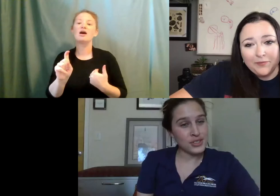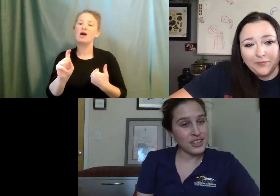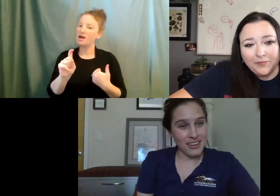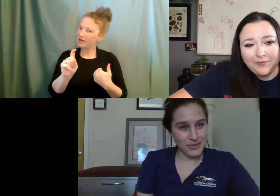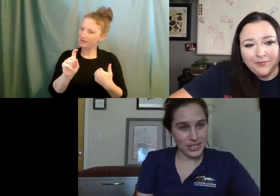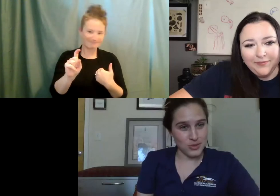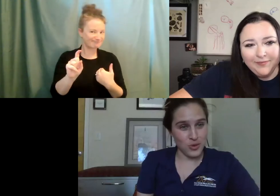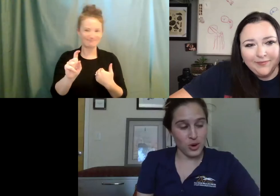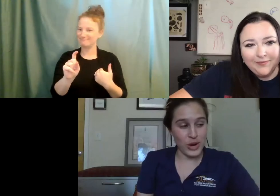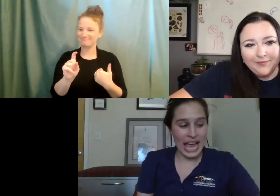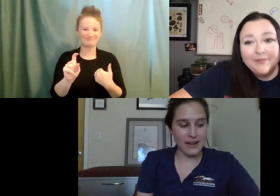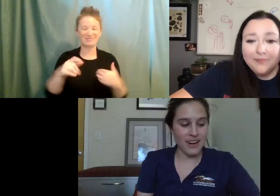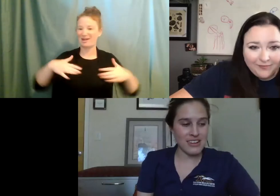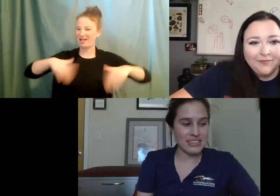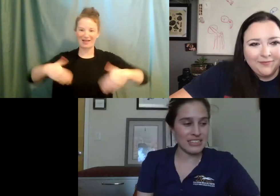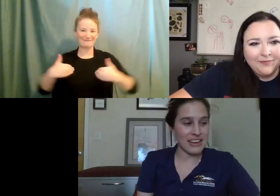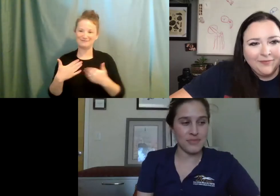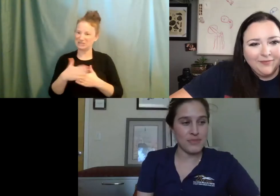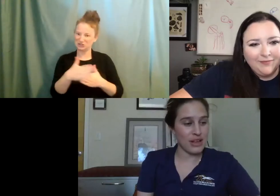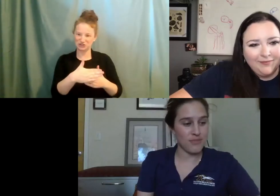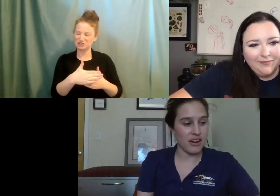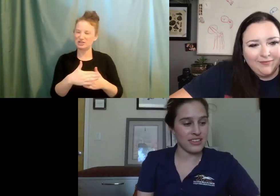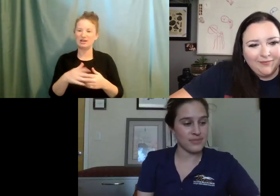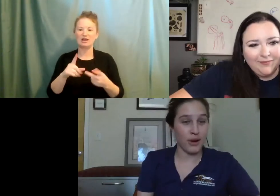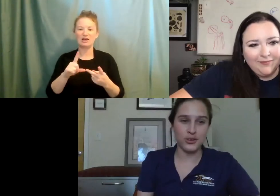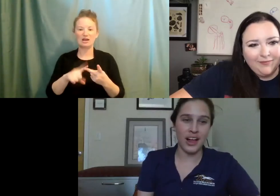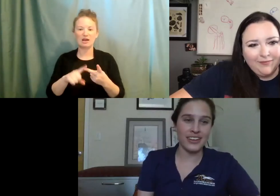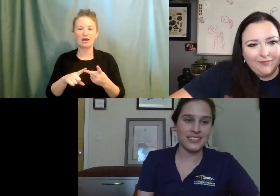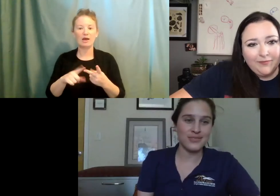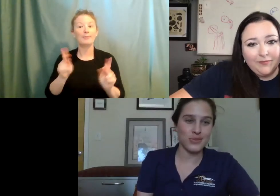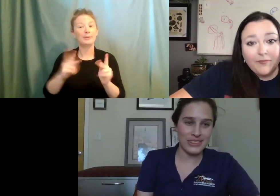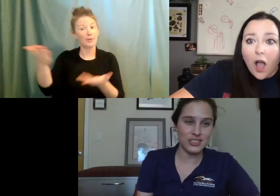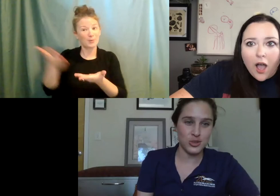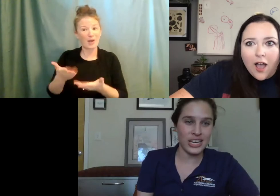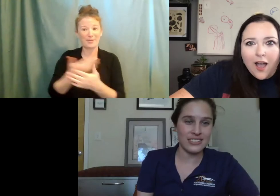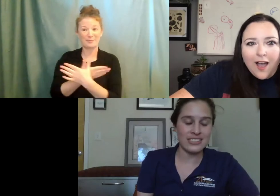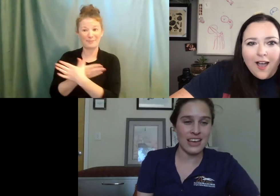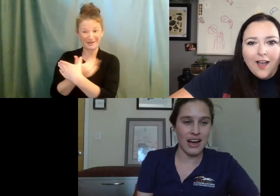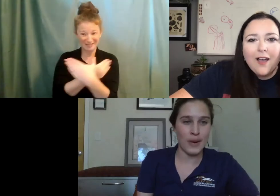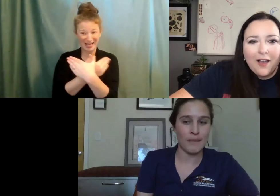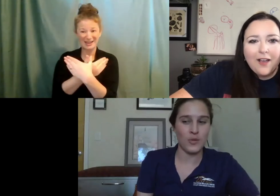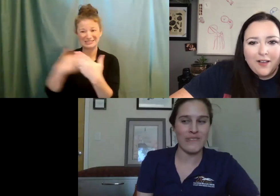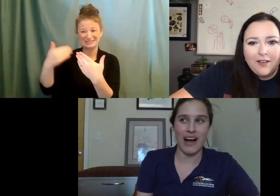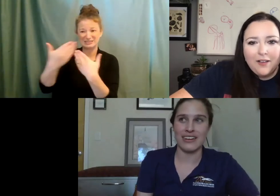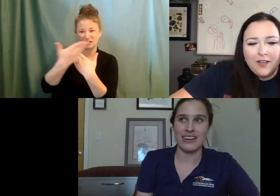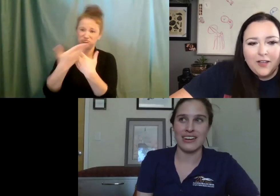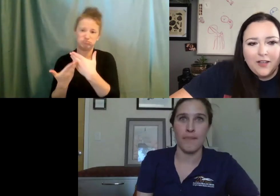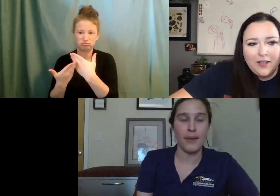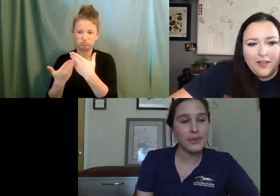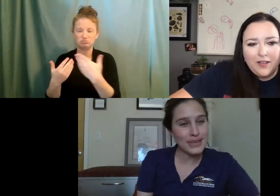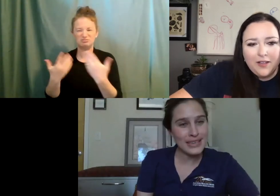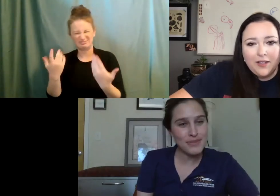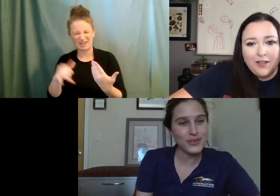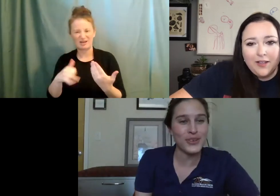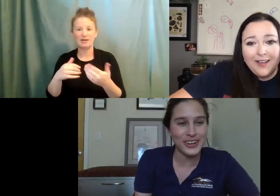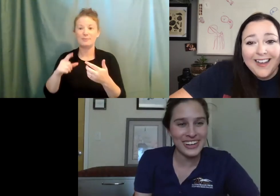never gotten a fish before. We have gotten like, people have brought us butterflies with injured wings. Um, we've gotten a